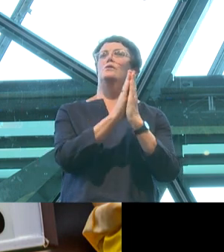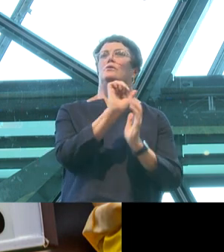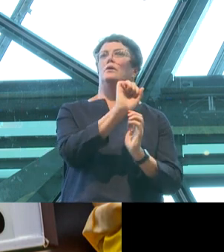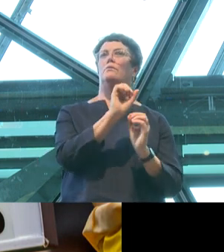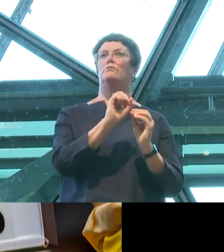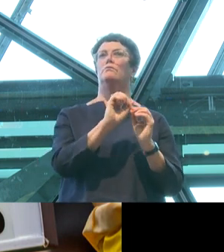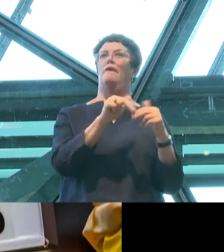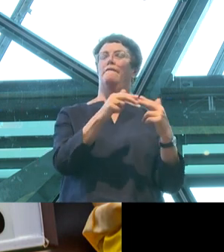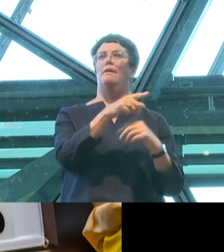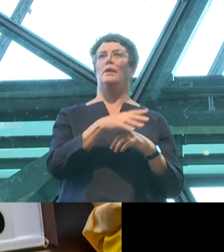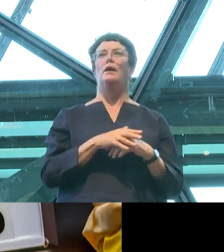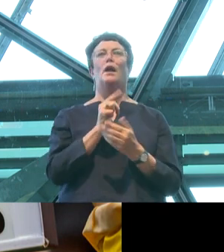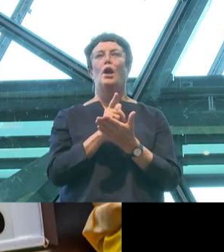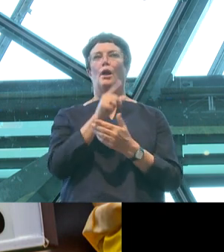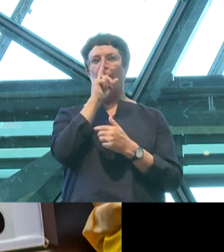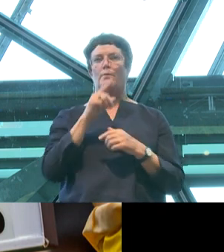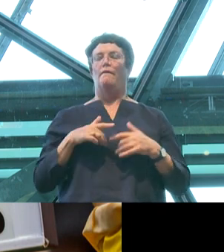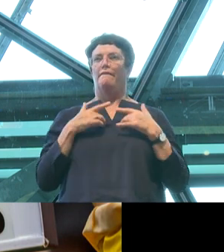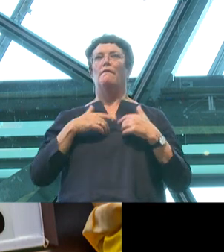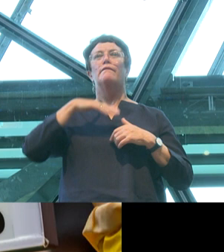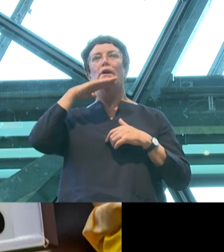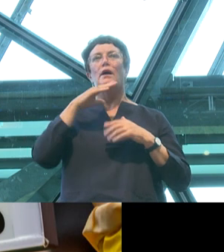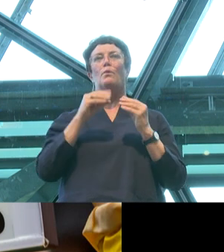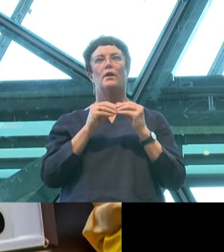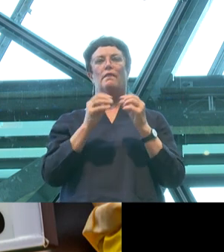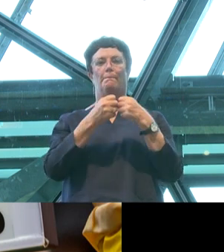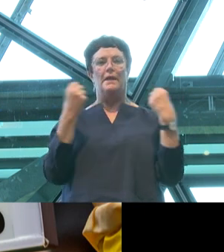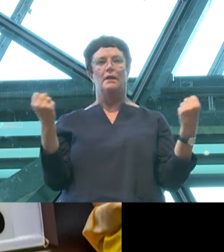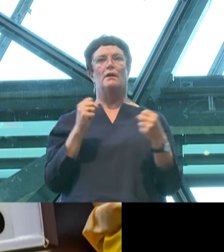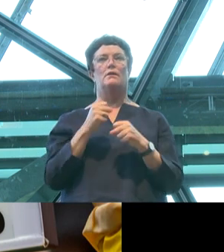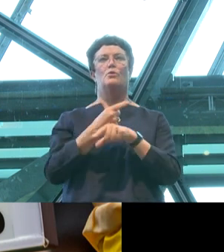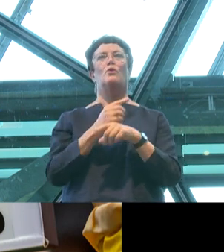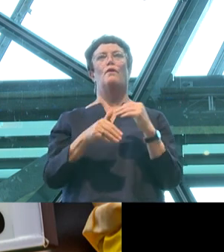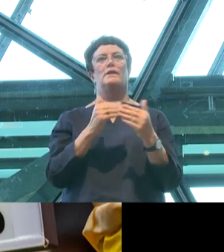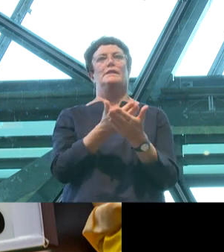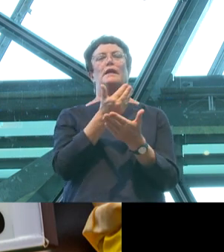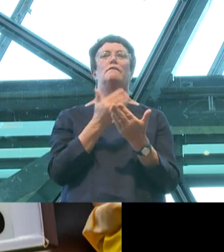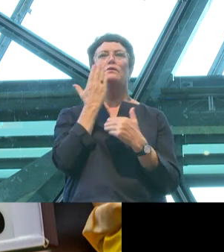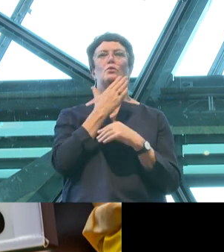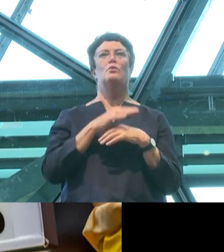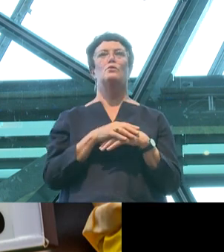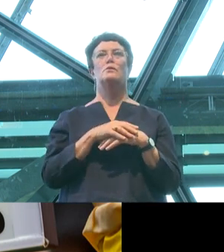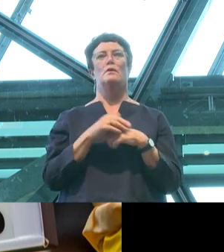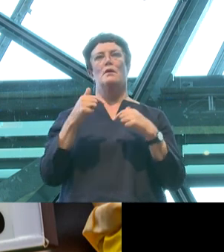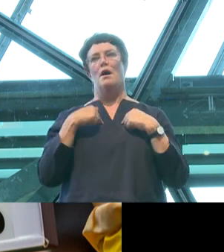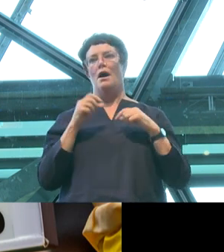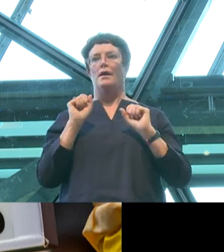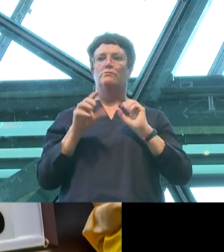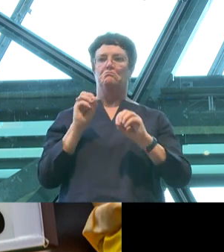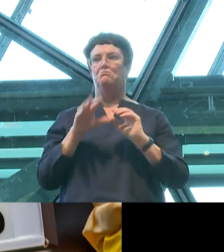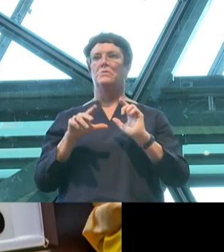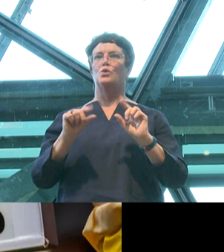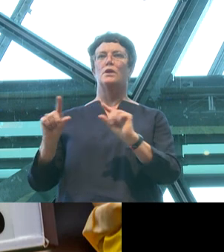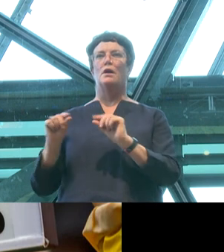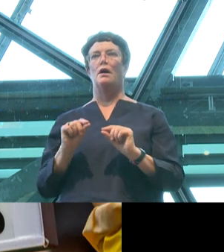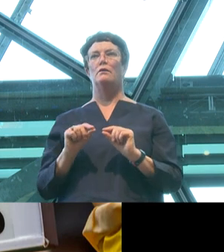a lot of people, angry and exhausted by this media coverage of Safe Schools. I logged onto Twitter, where a lot of people were posting hot takes,